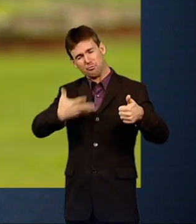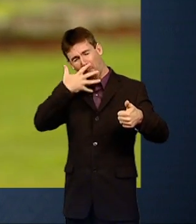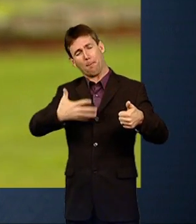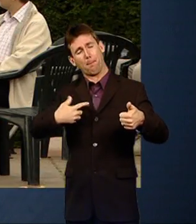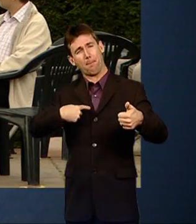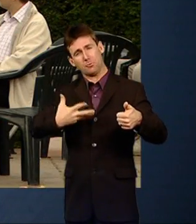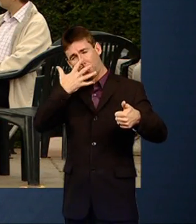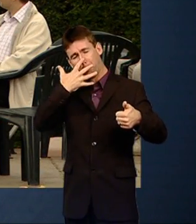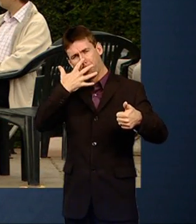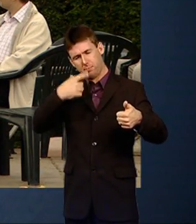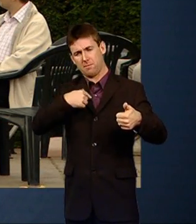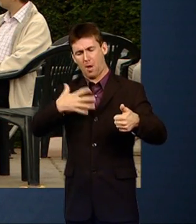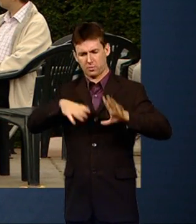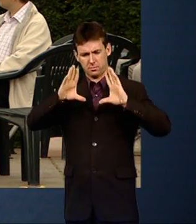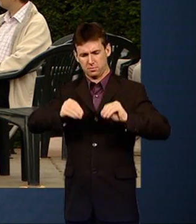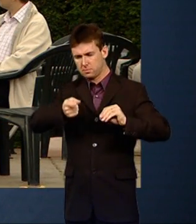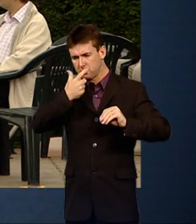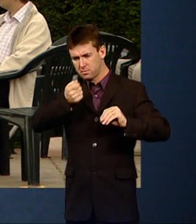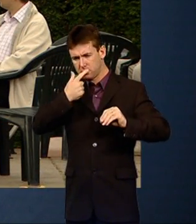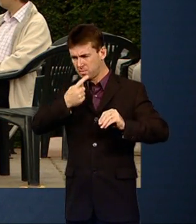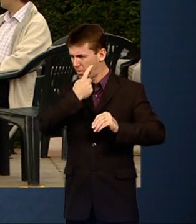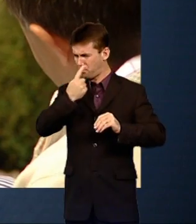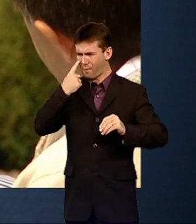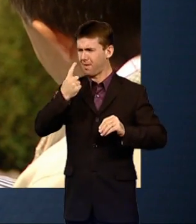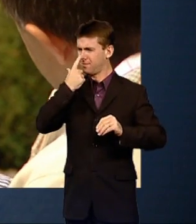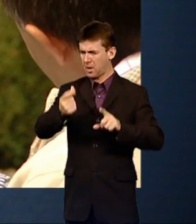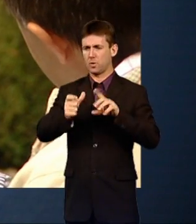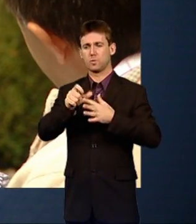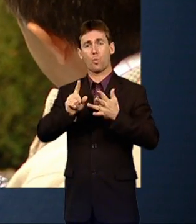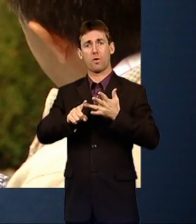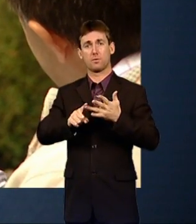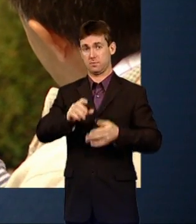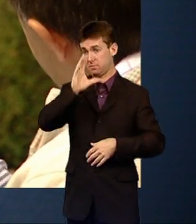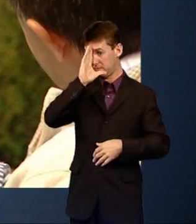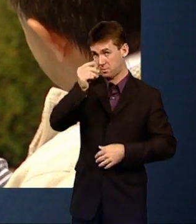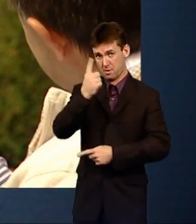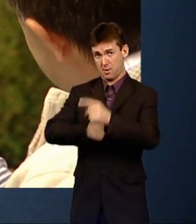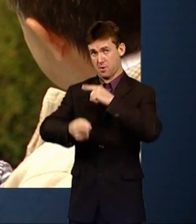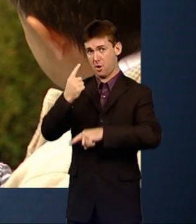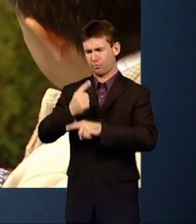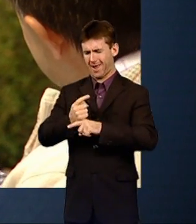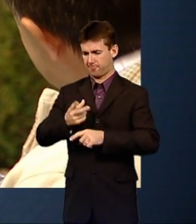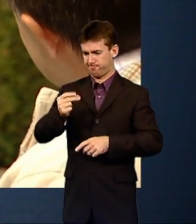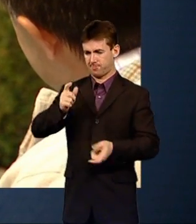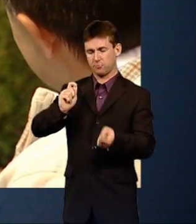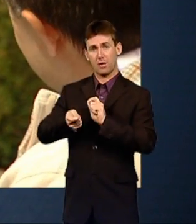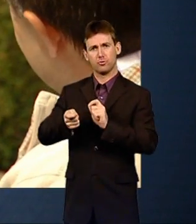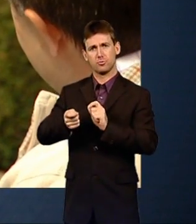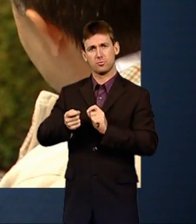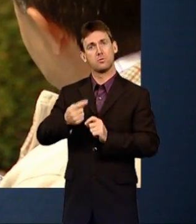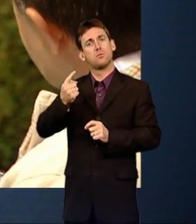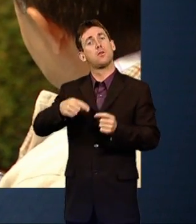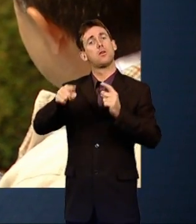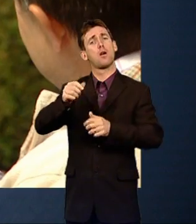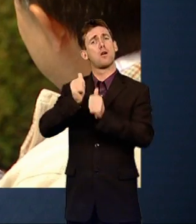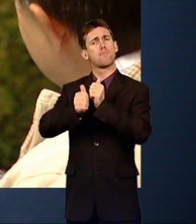point. And last year she did, but only after she'd reached rock bottom. Suicidal after the sudden death